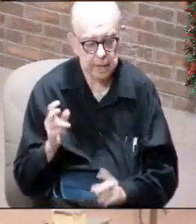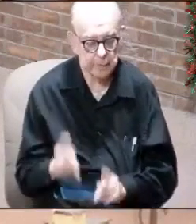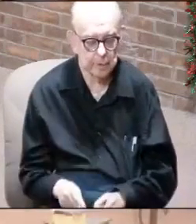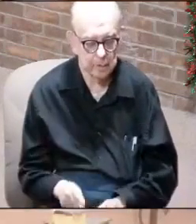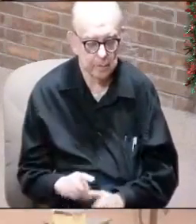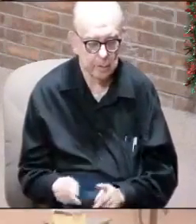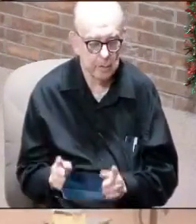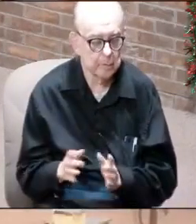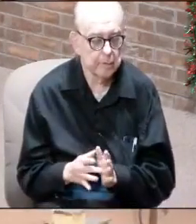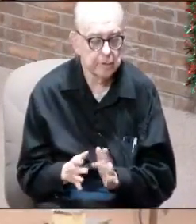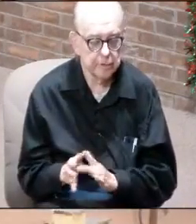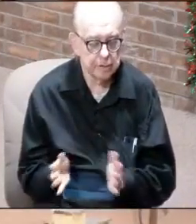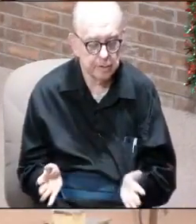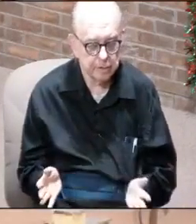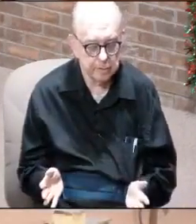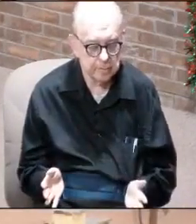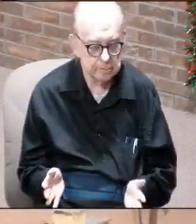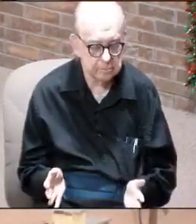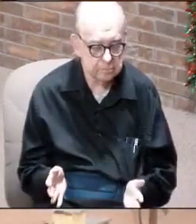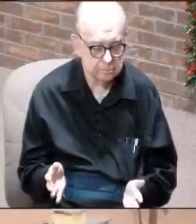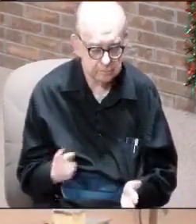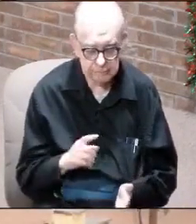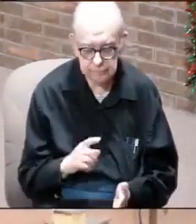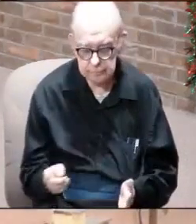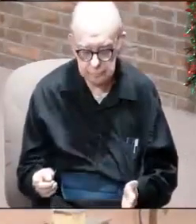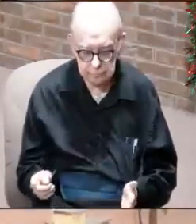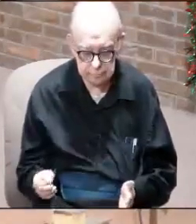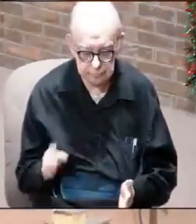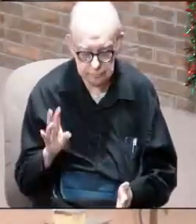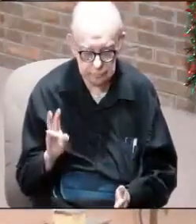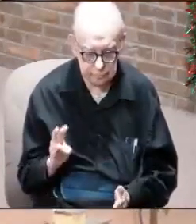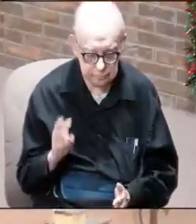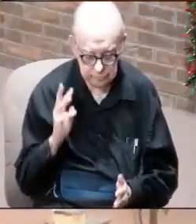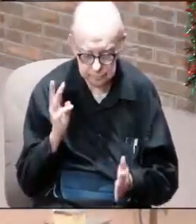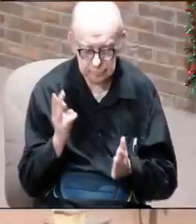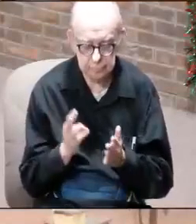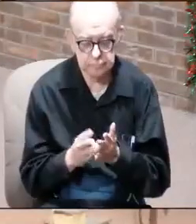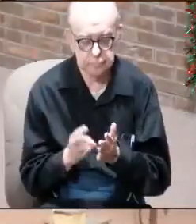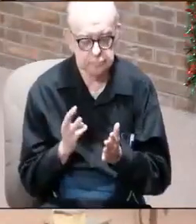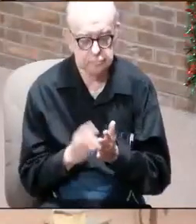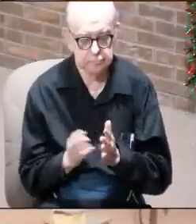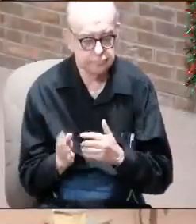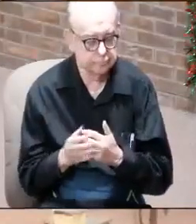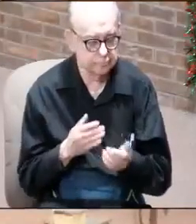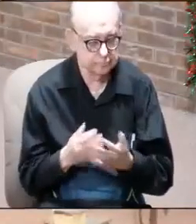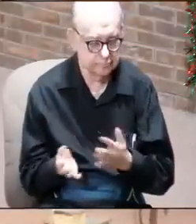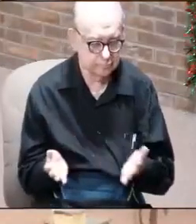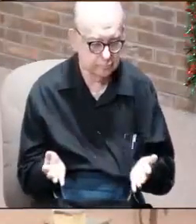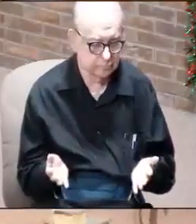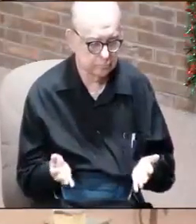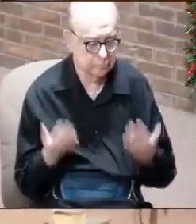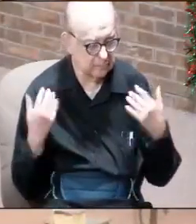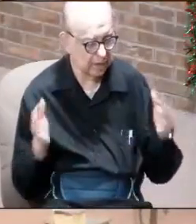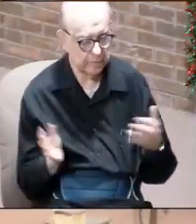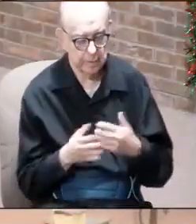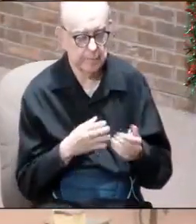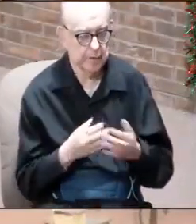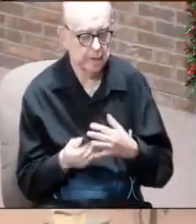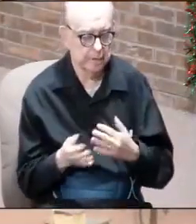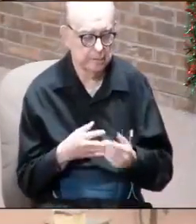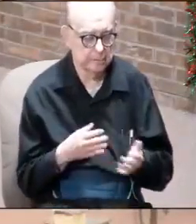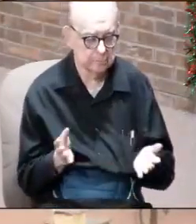but Jesus. So these seven witnesses, whoever they are, I believe angels, whatever,